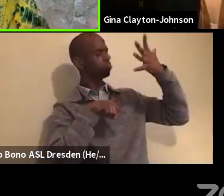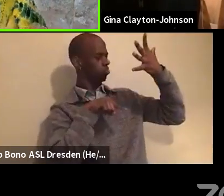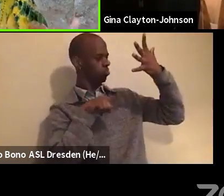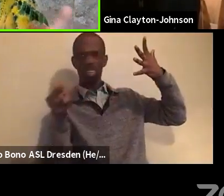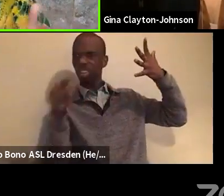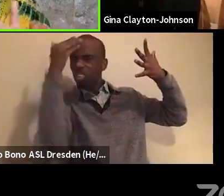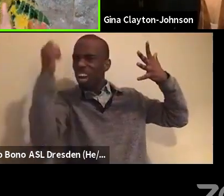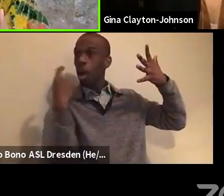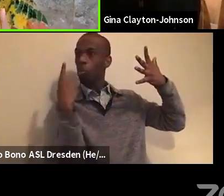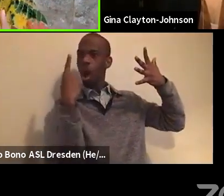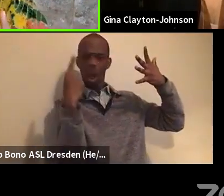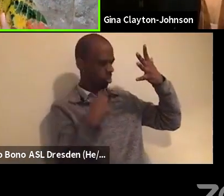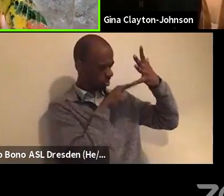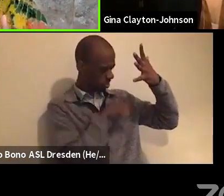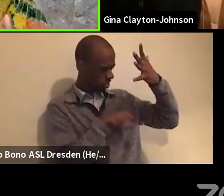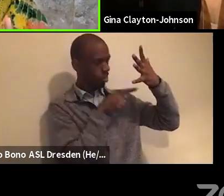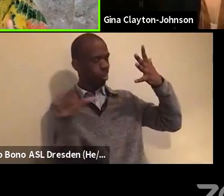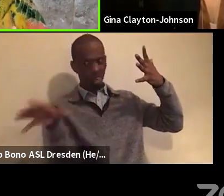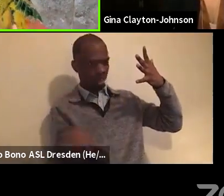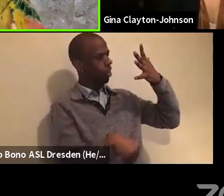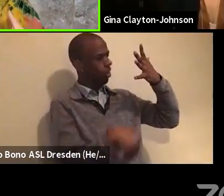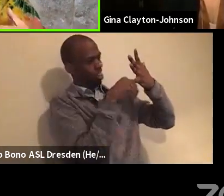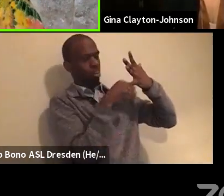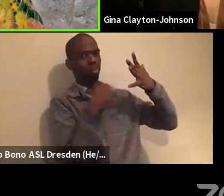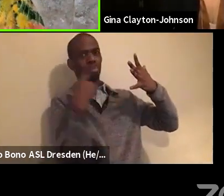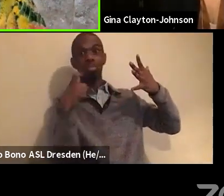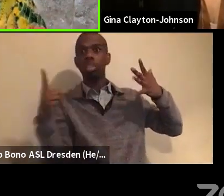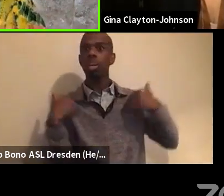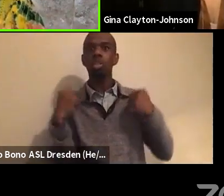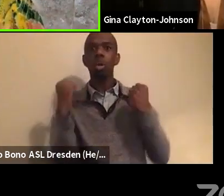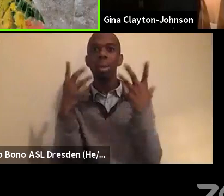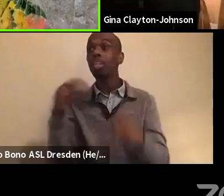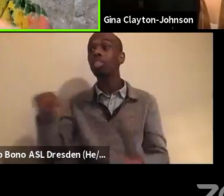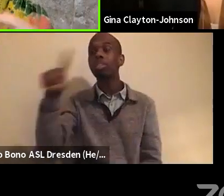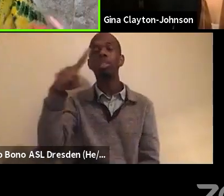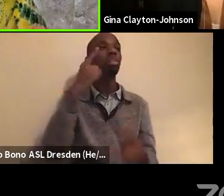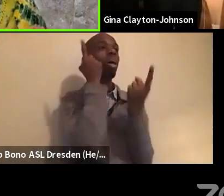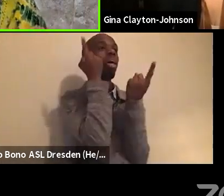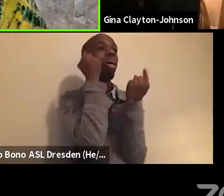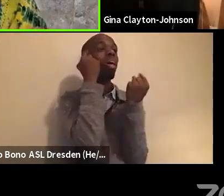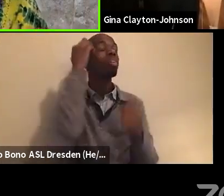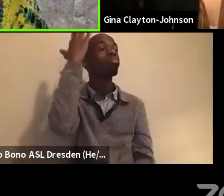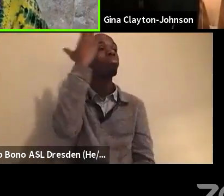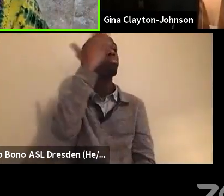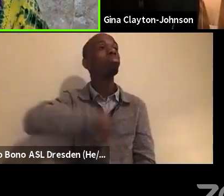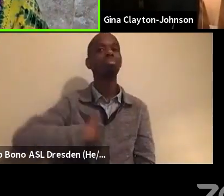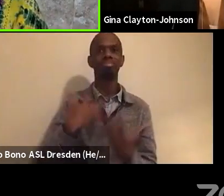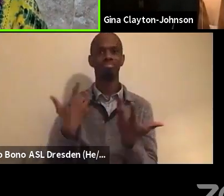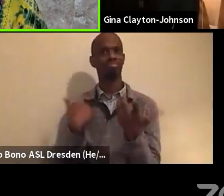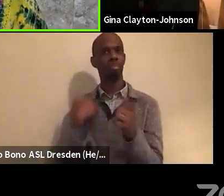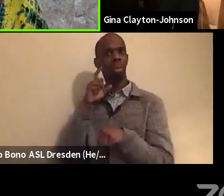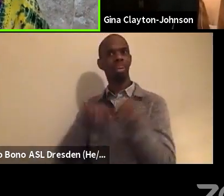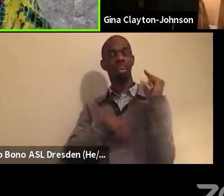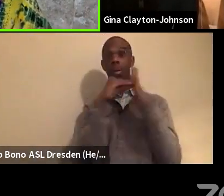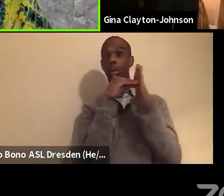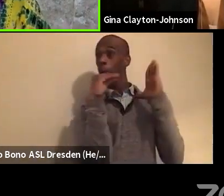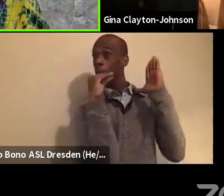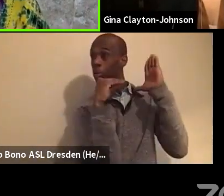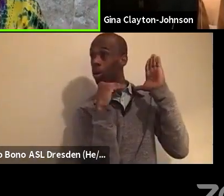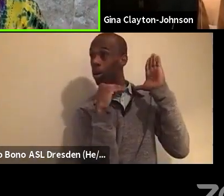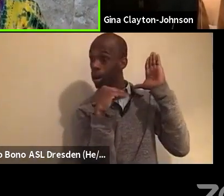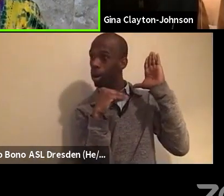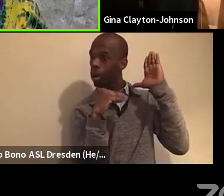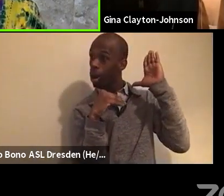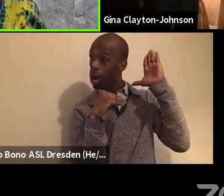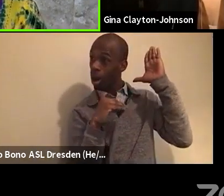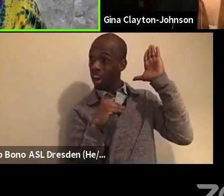you got so many, you know, that we can't even list all of the ones that you've done. And then Mayor